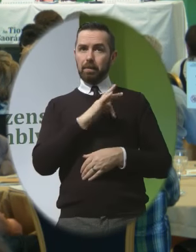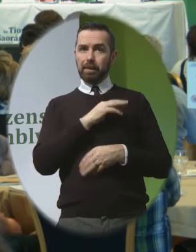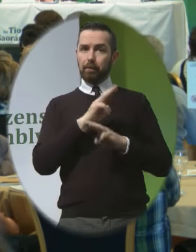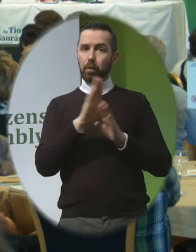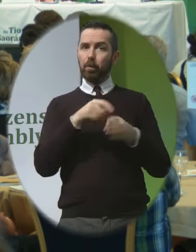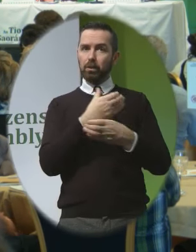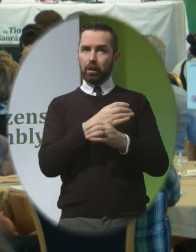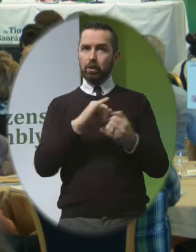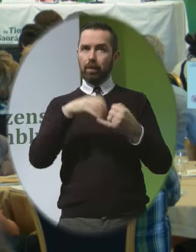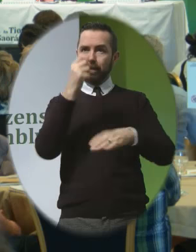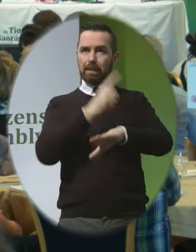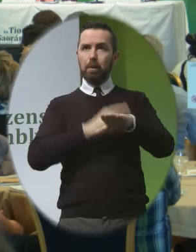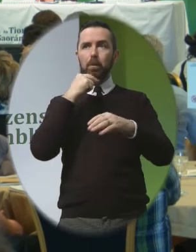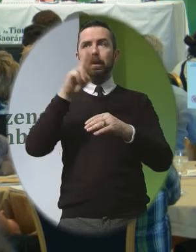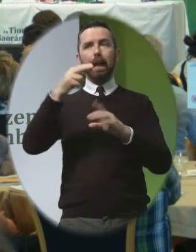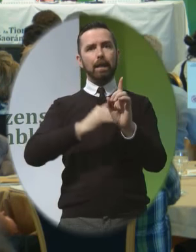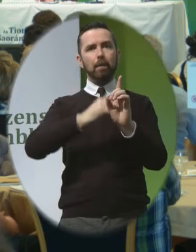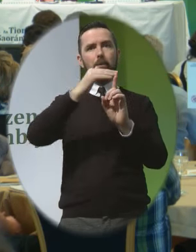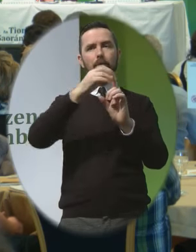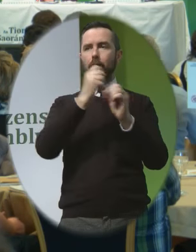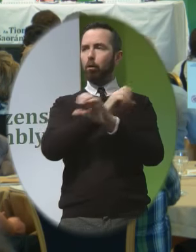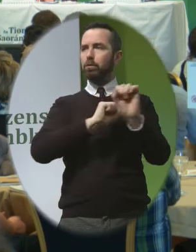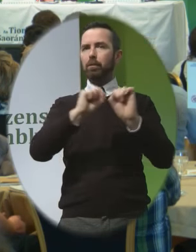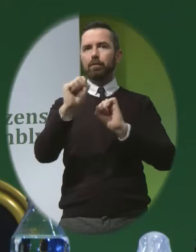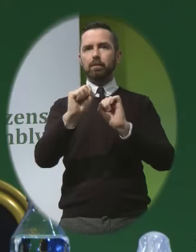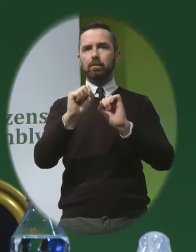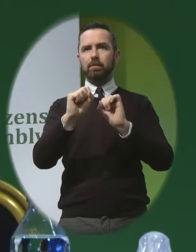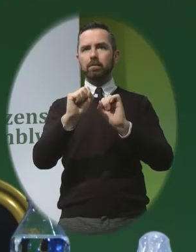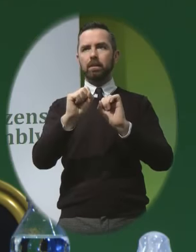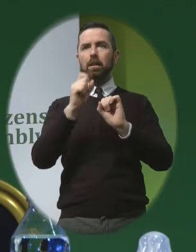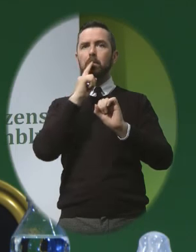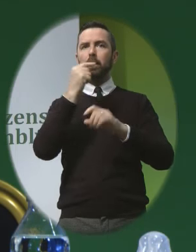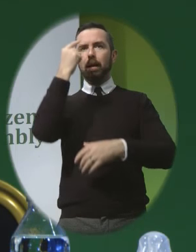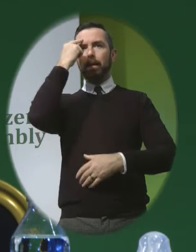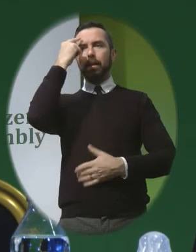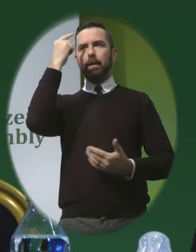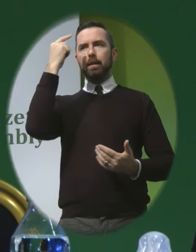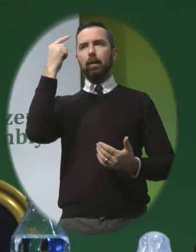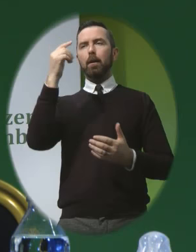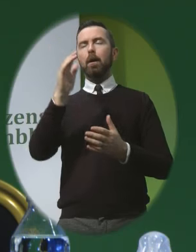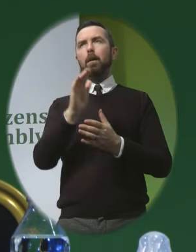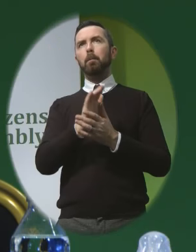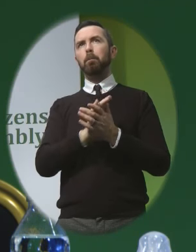can always improve Like we can improve all services But certainly I think that